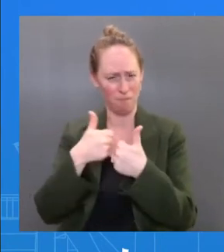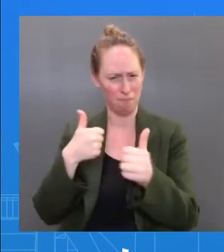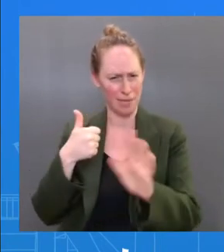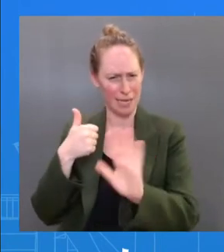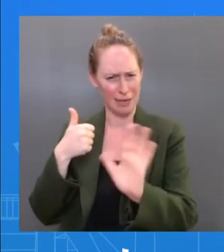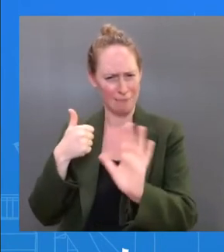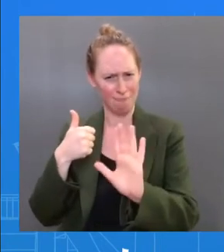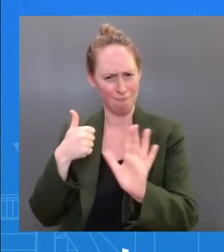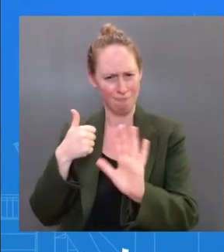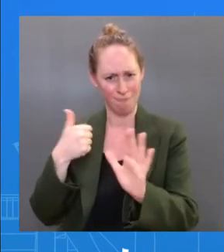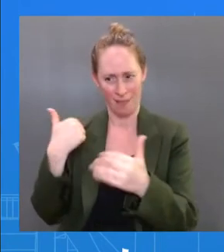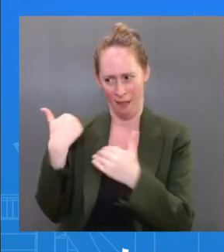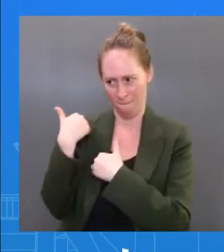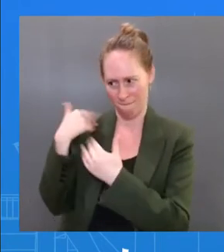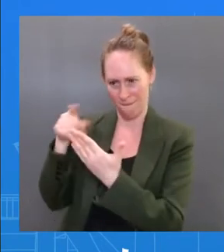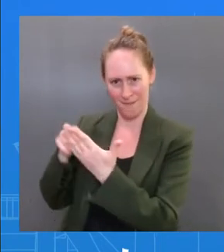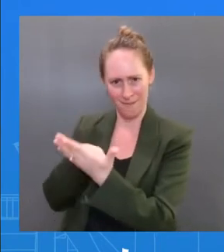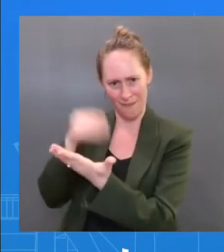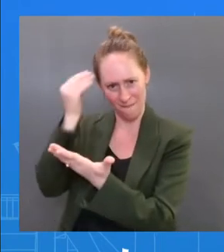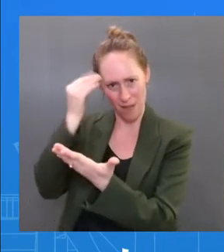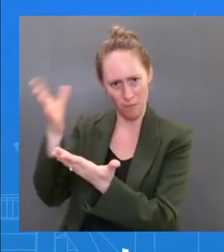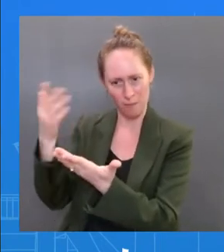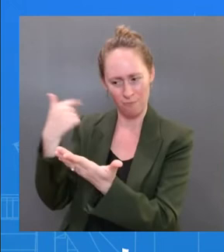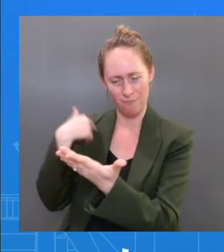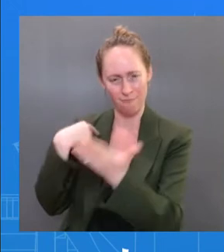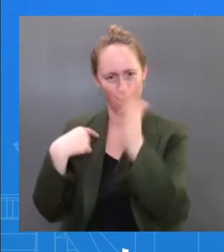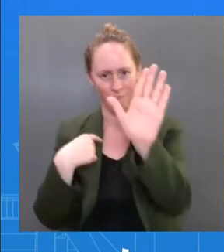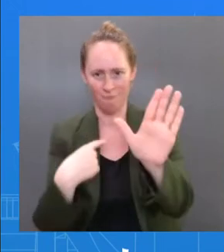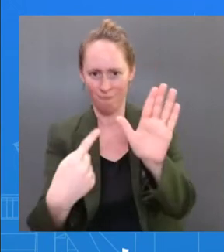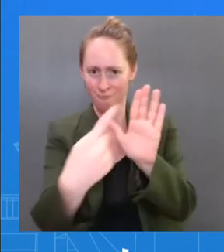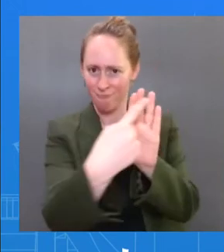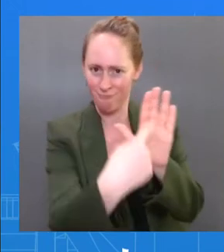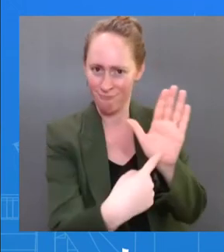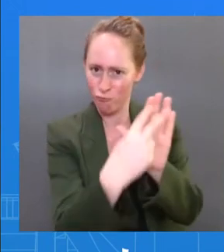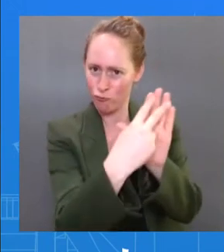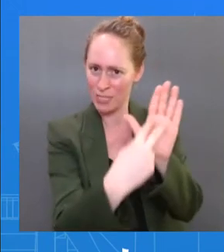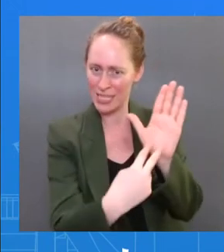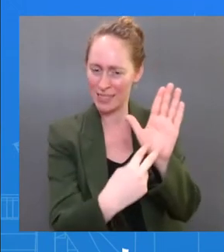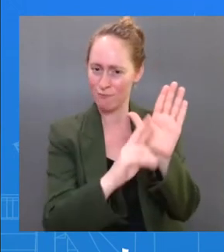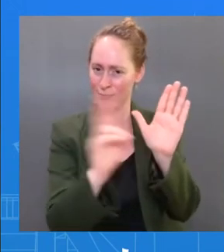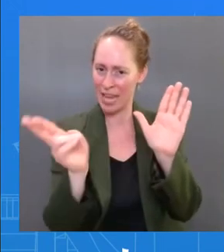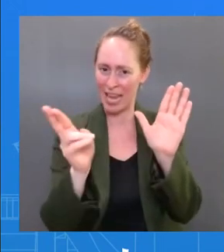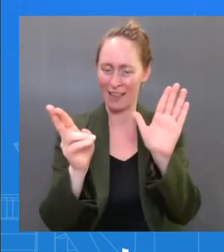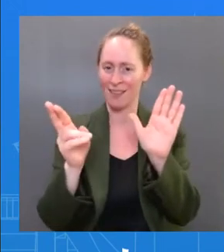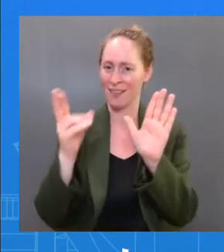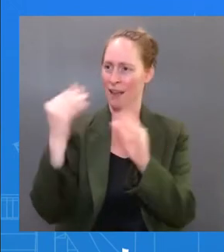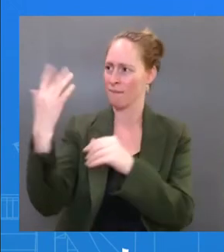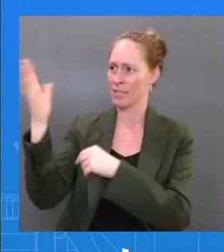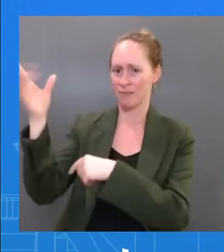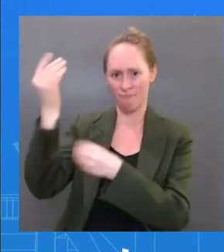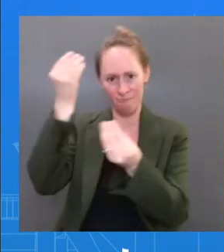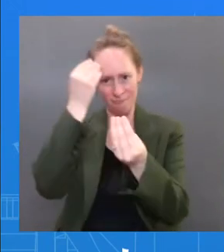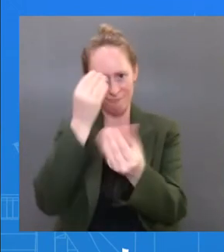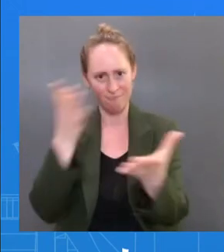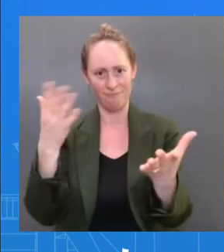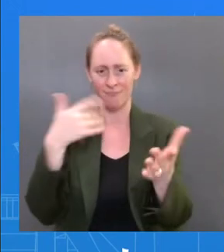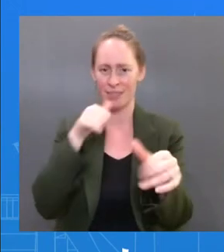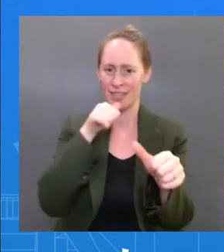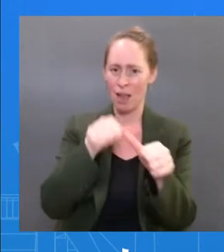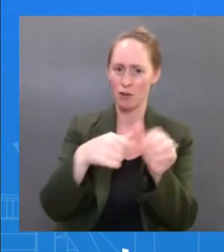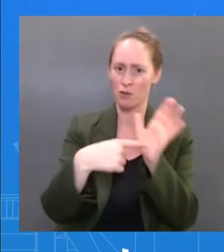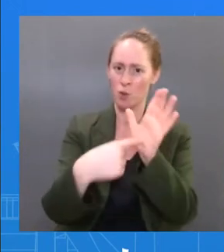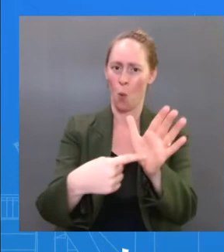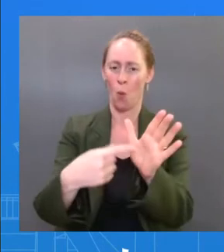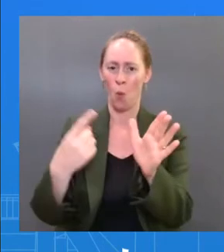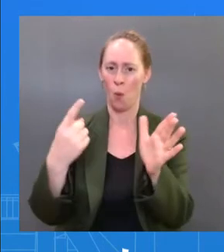to be transparent as we have been. We put out a statement this morning. We put out a letter from Dr. O'Connor. You have both of us here taking your questions